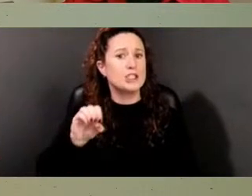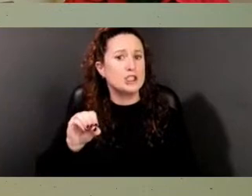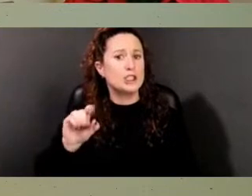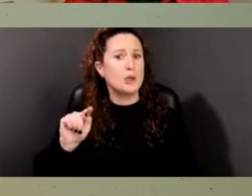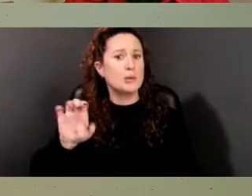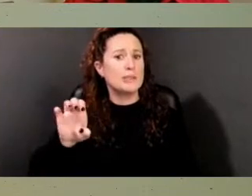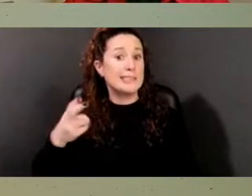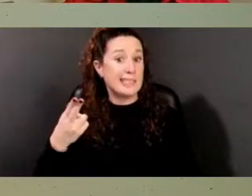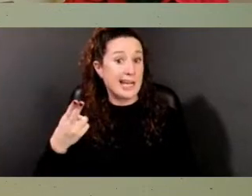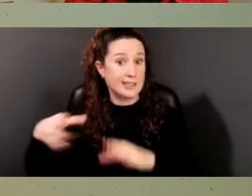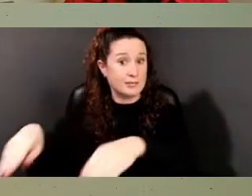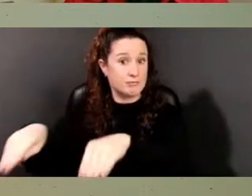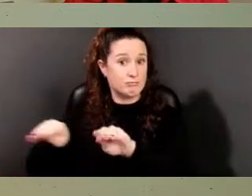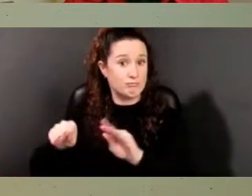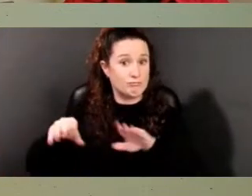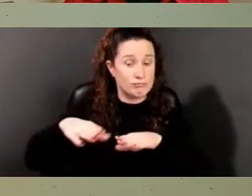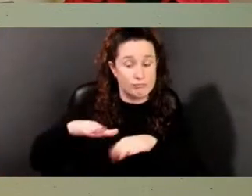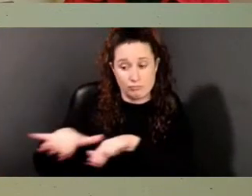in the trenches.